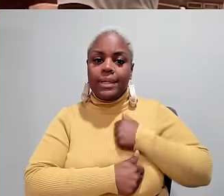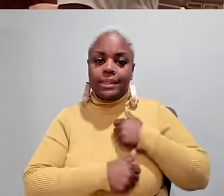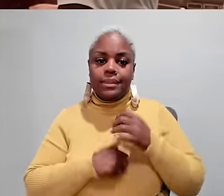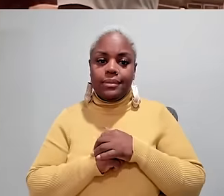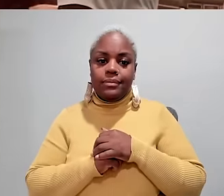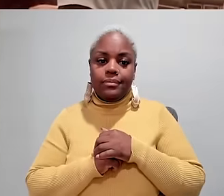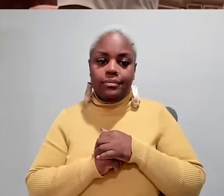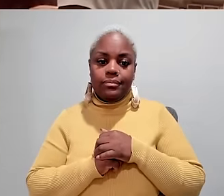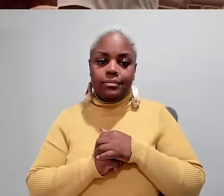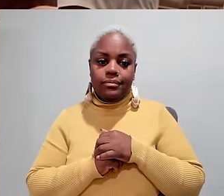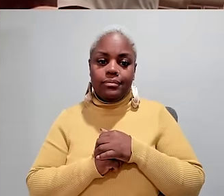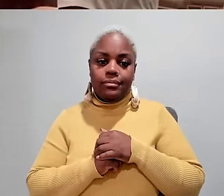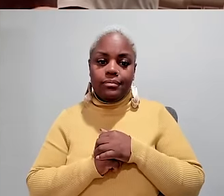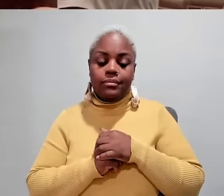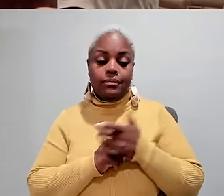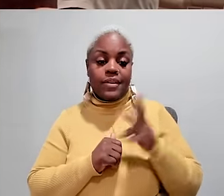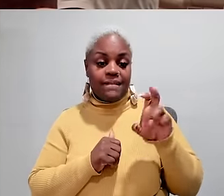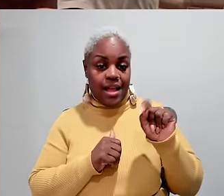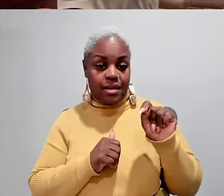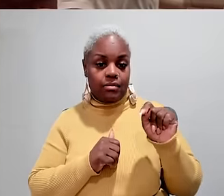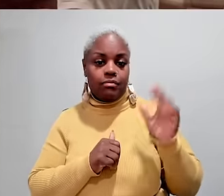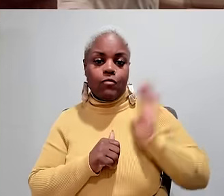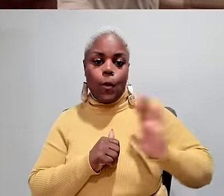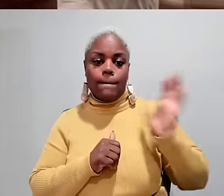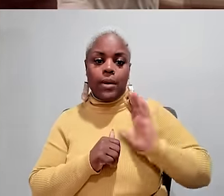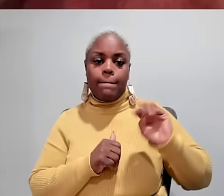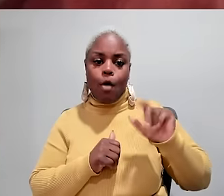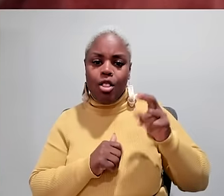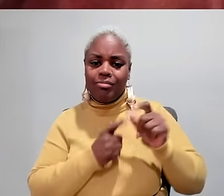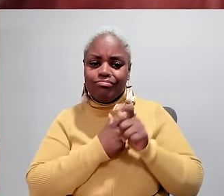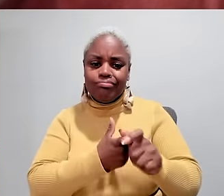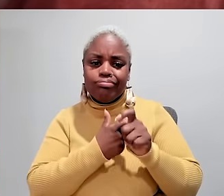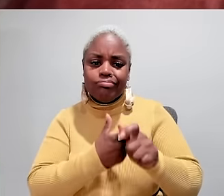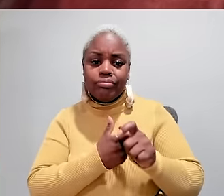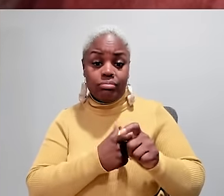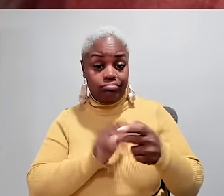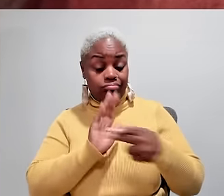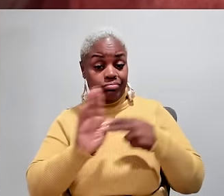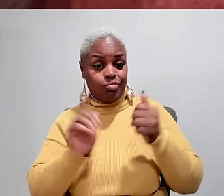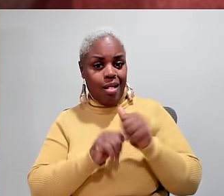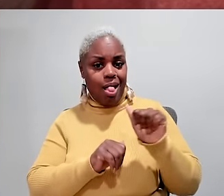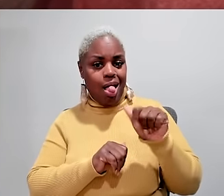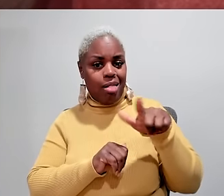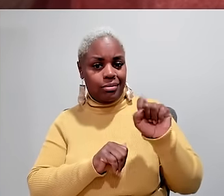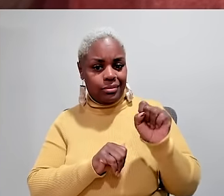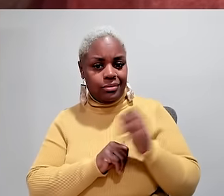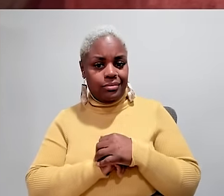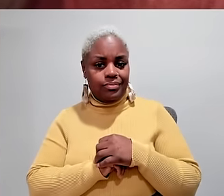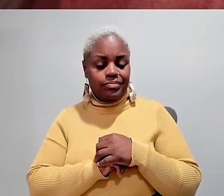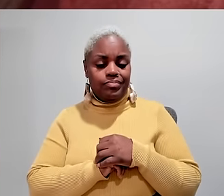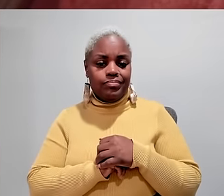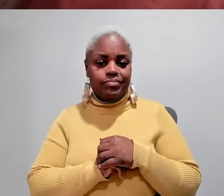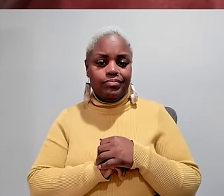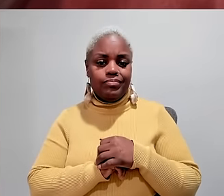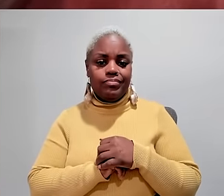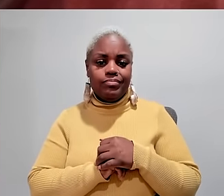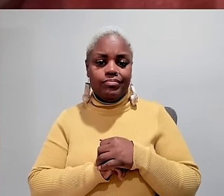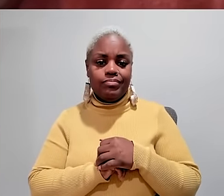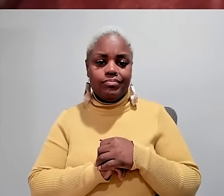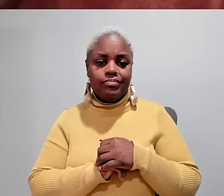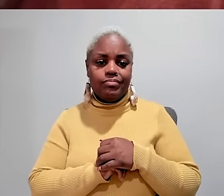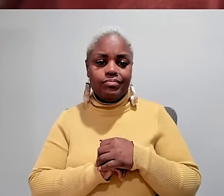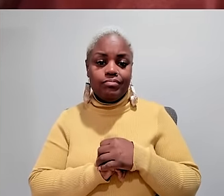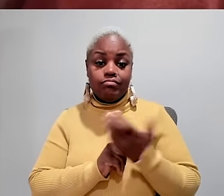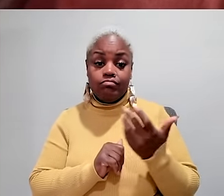the 30-year army veteran and former marathon runner was diagnosed with ALS in 2008 but has